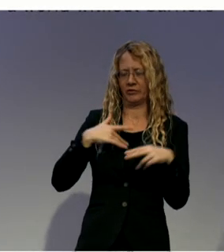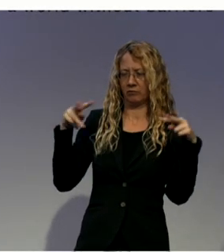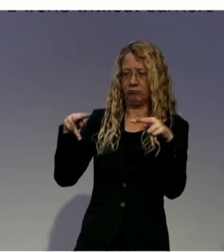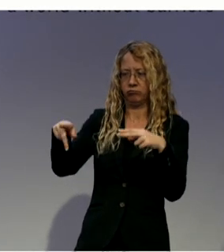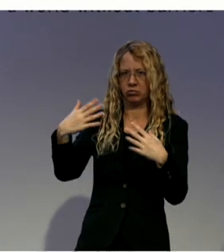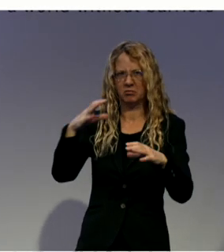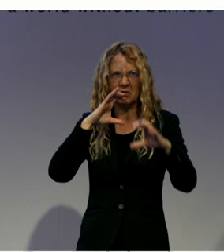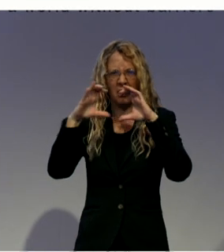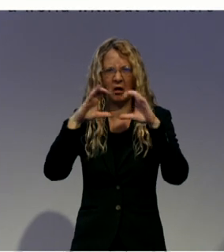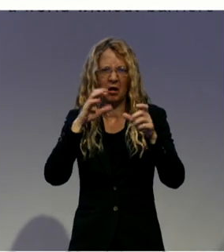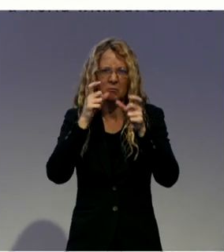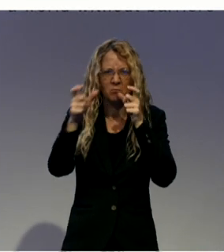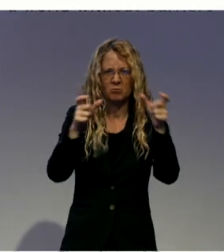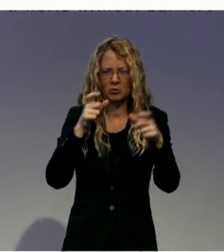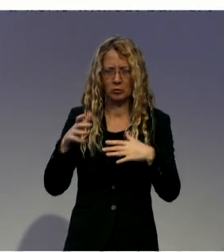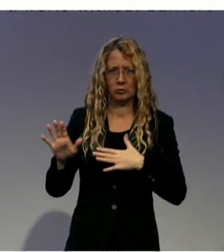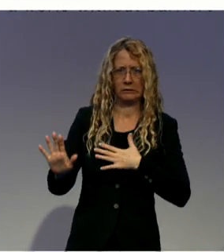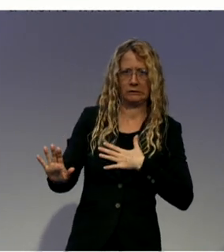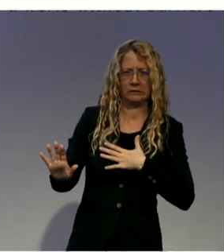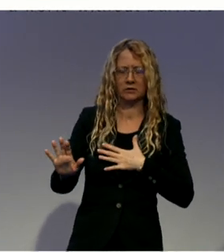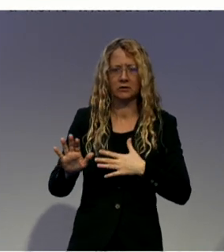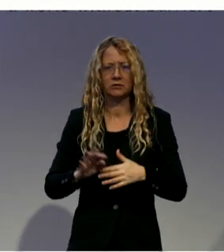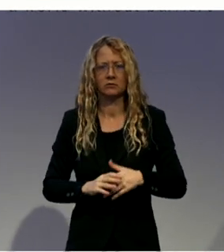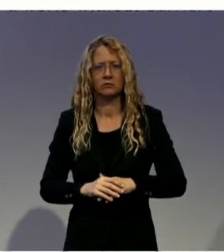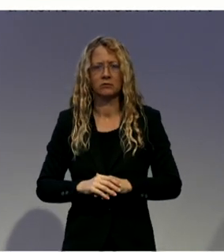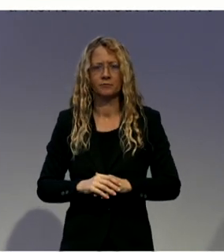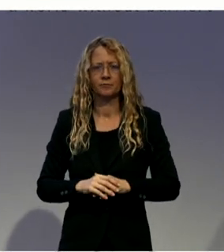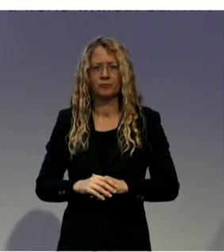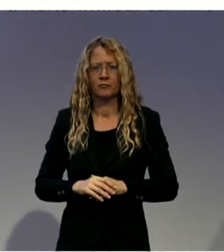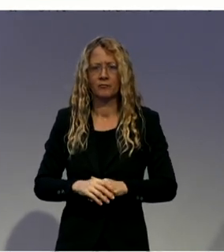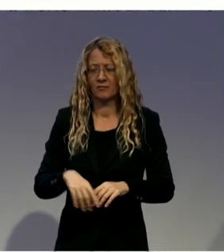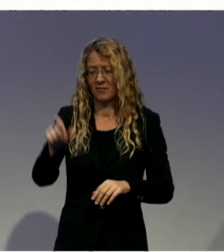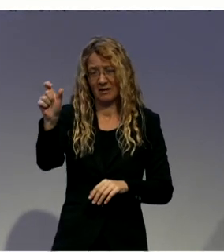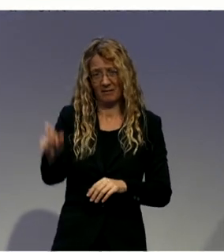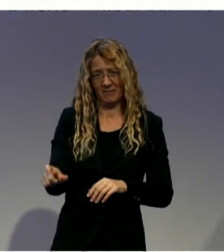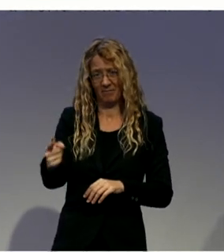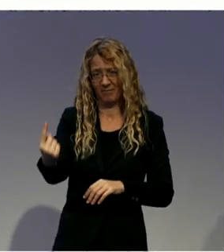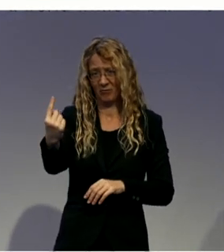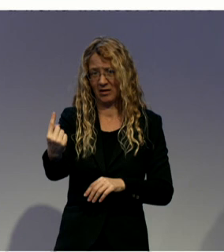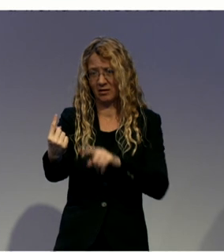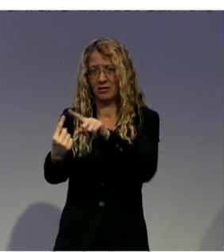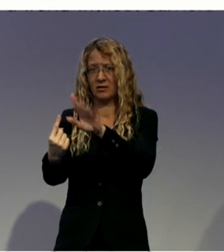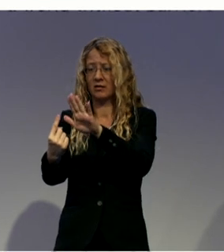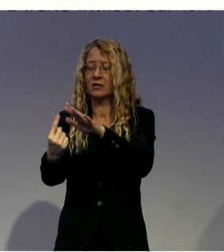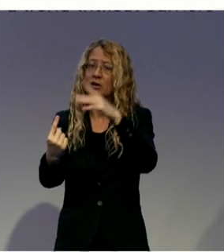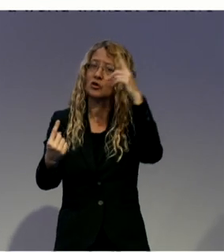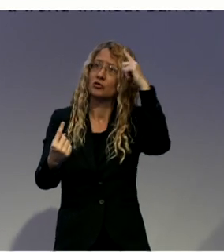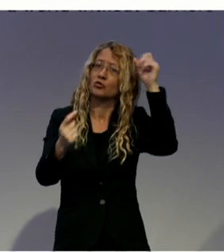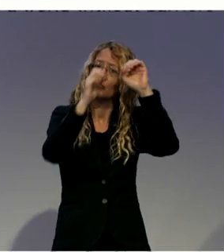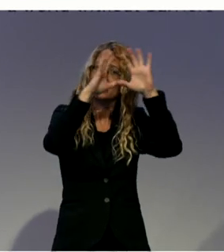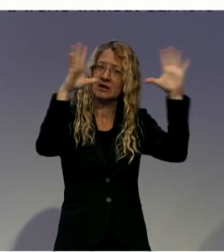individual's life projects, relatives and person have not the same approach to the circumstances.